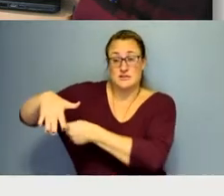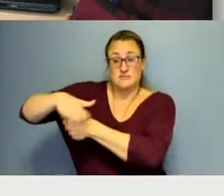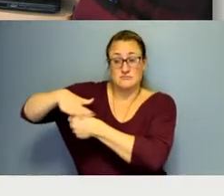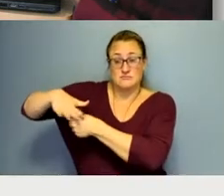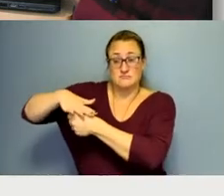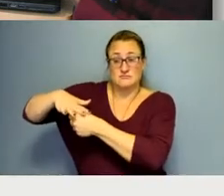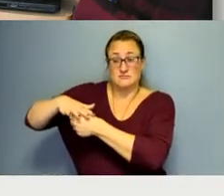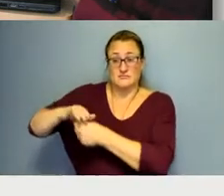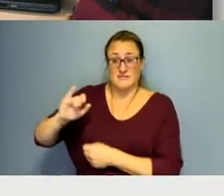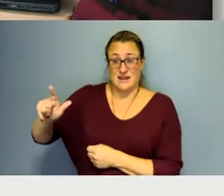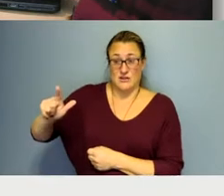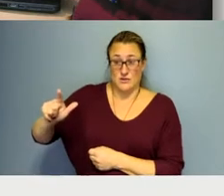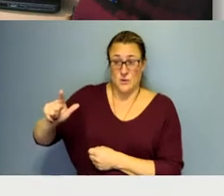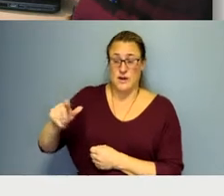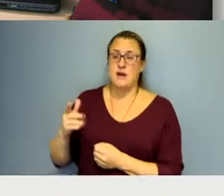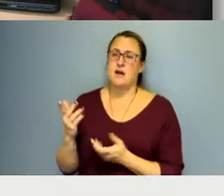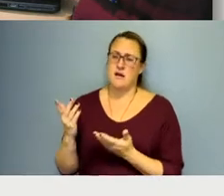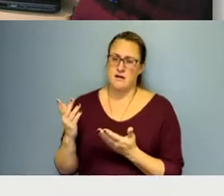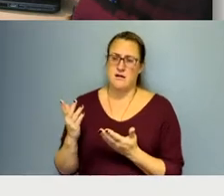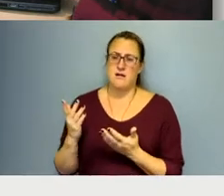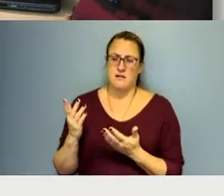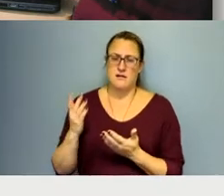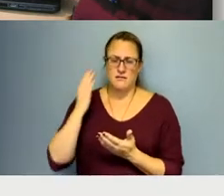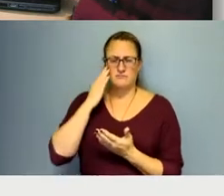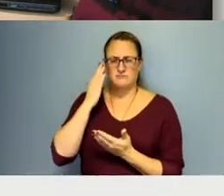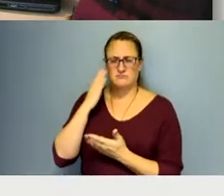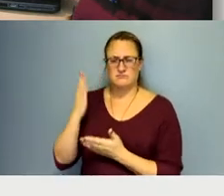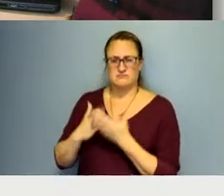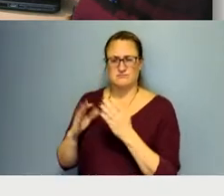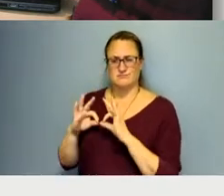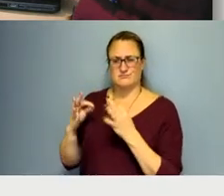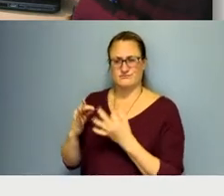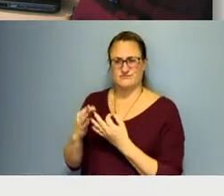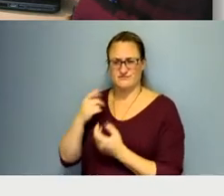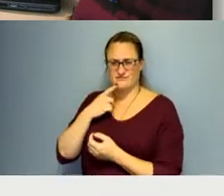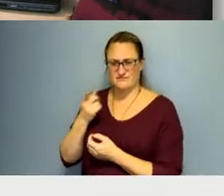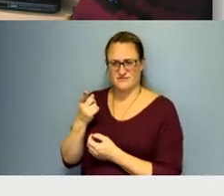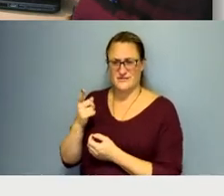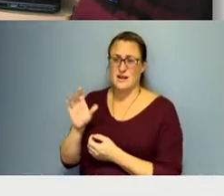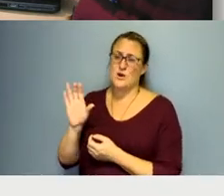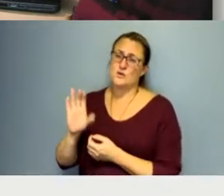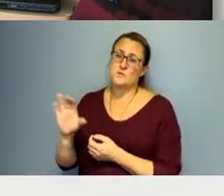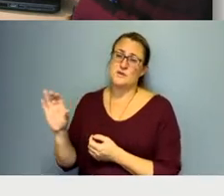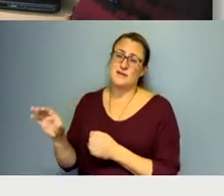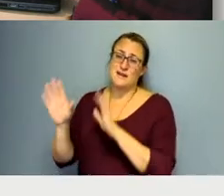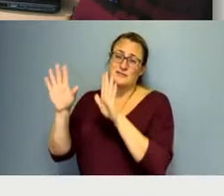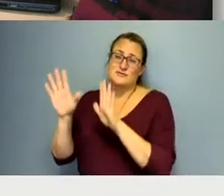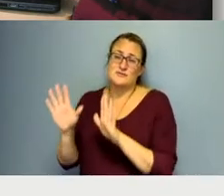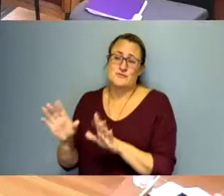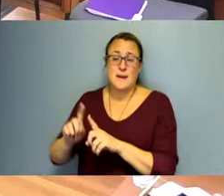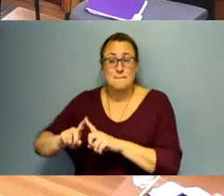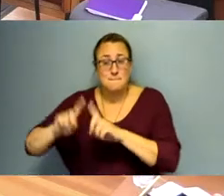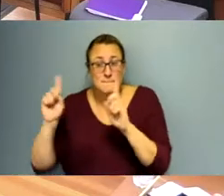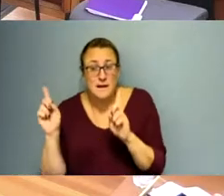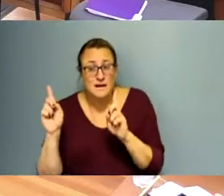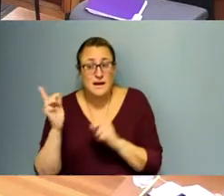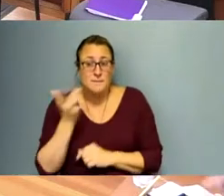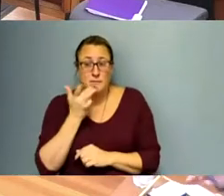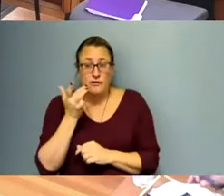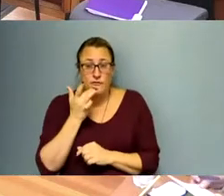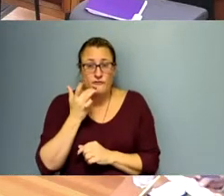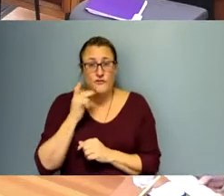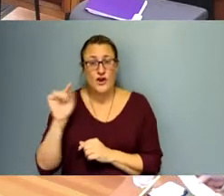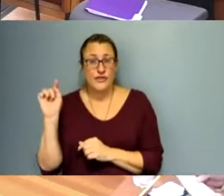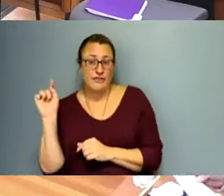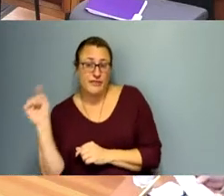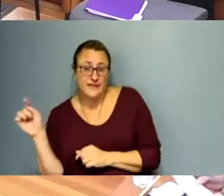And I understand that there are some families who say, the community college is great, but I want my son or daughter to go here. Or